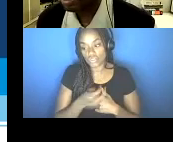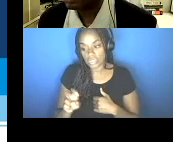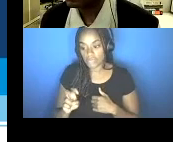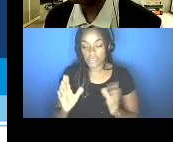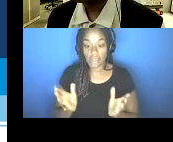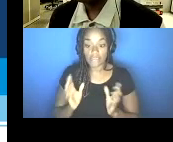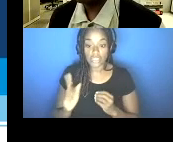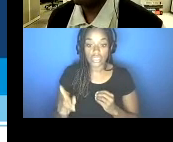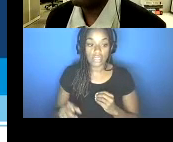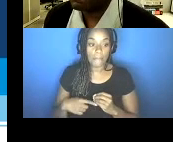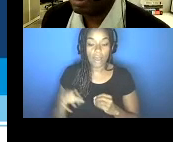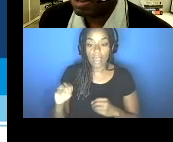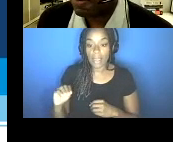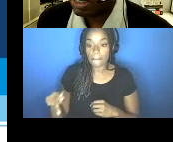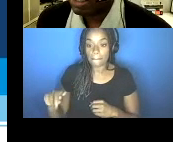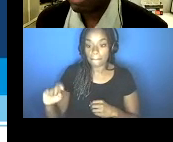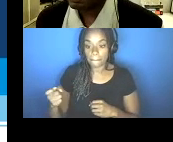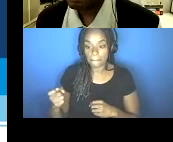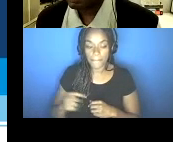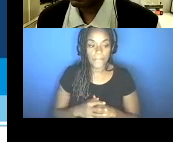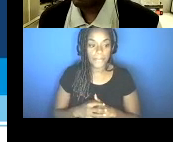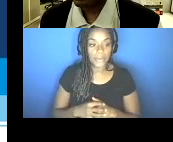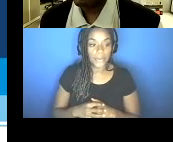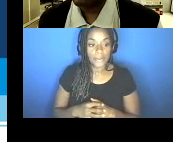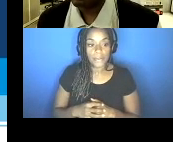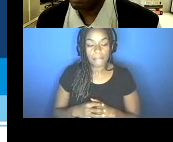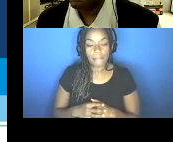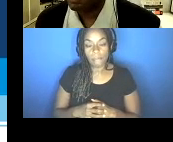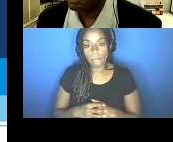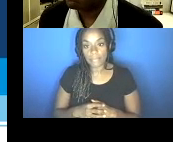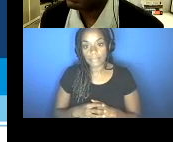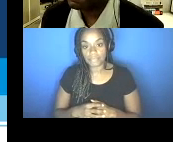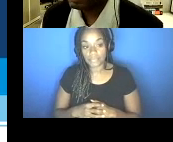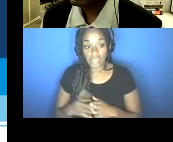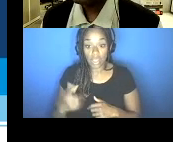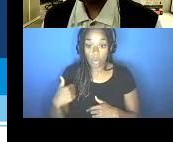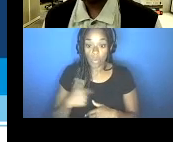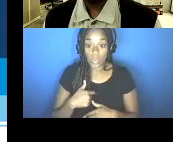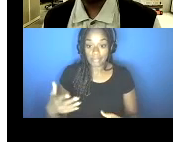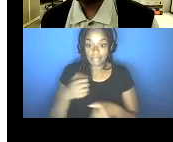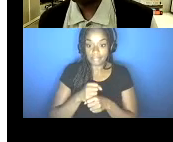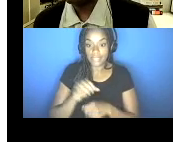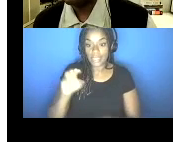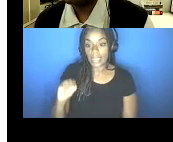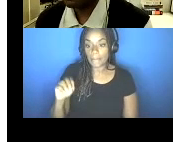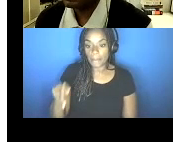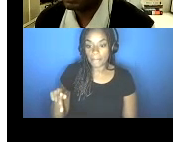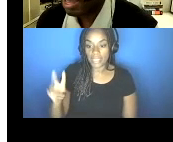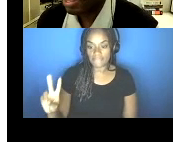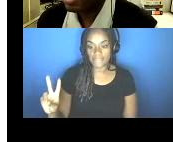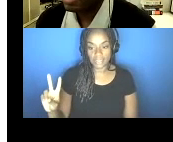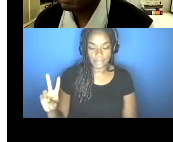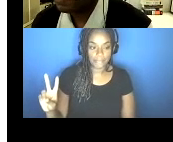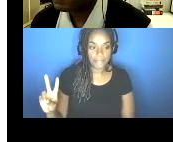monkeypox. We, we have adopted the acronym NPV. So just want to acknowledge